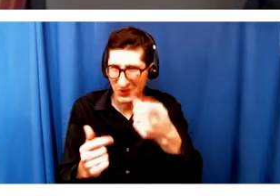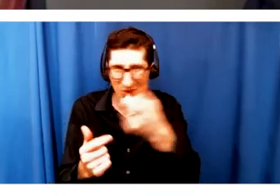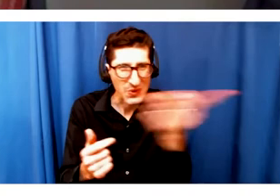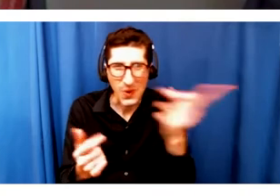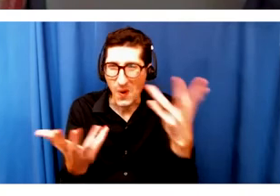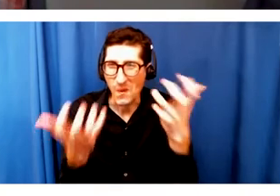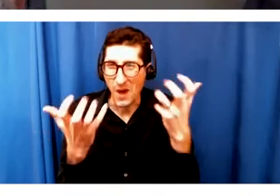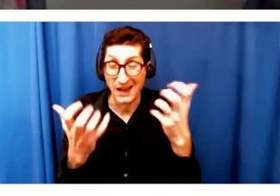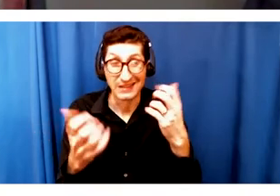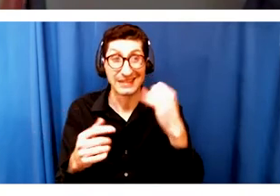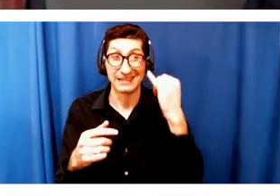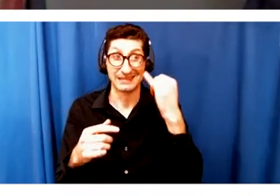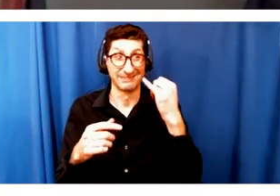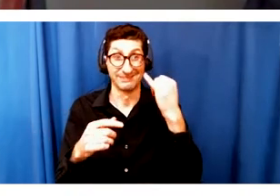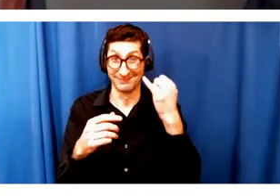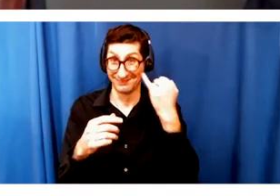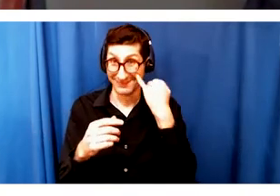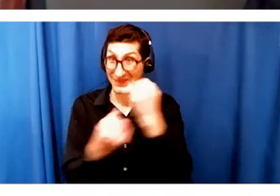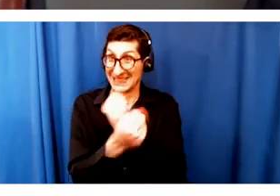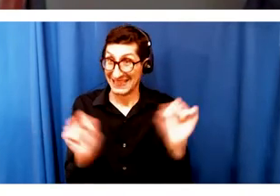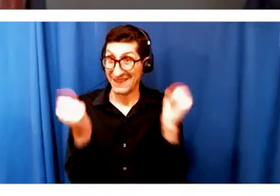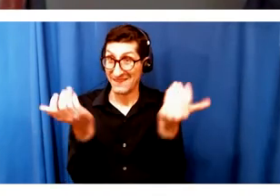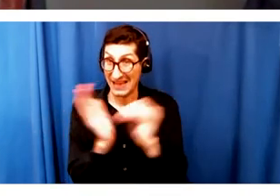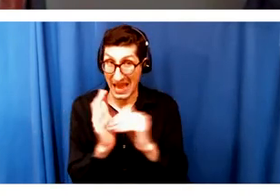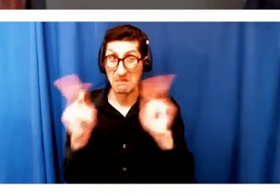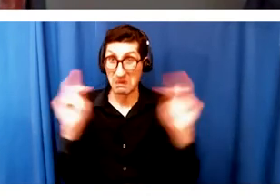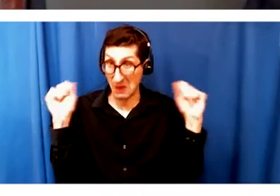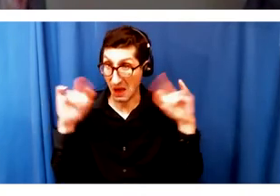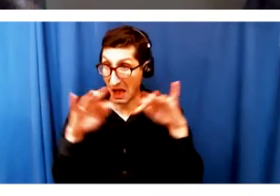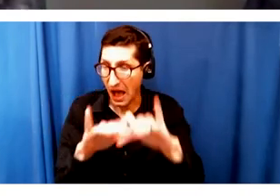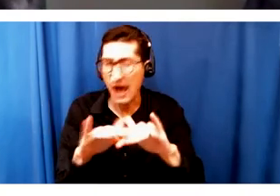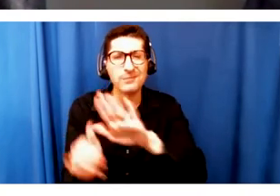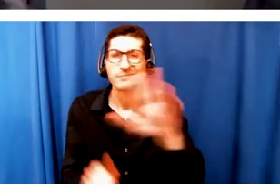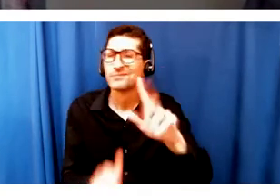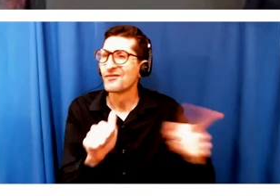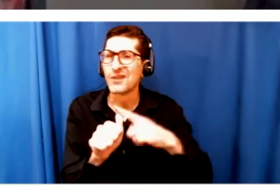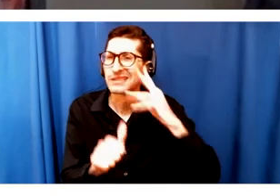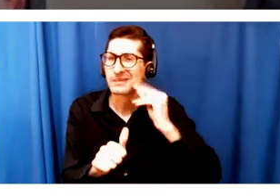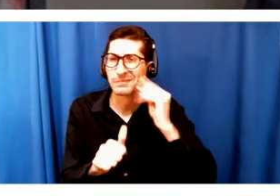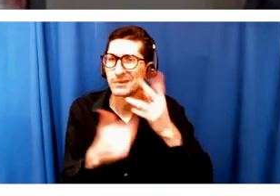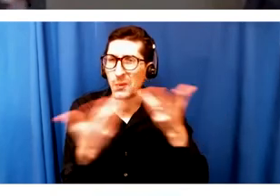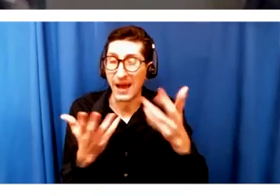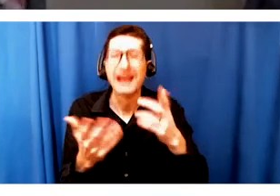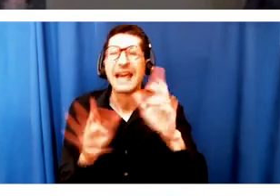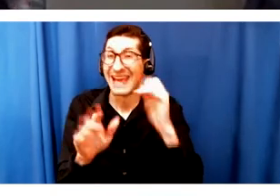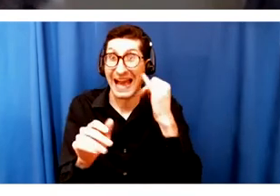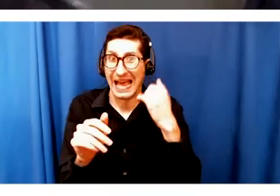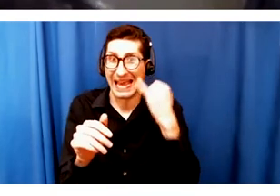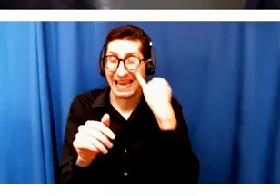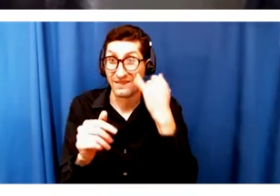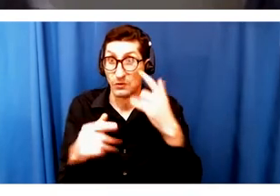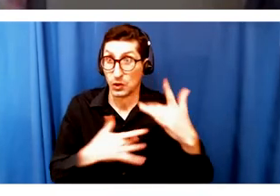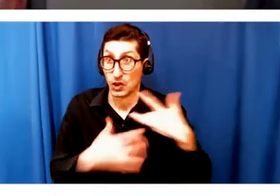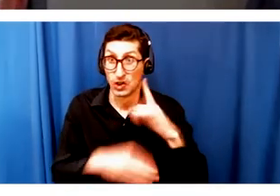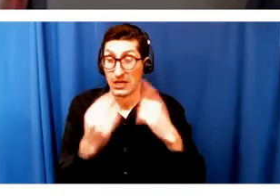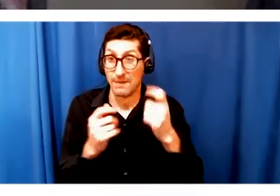close to each other again? Would anyone like to start us off? If we're worried about talking over each other, just unmute yourself, and I will give